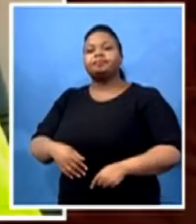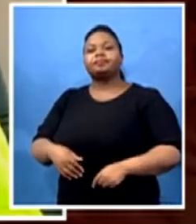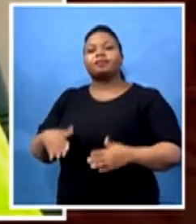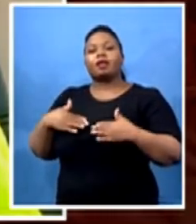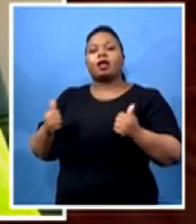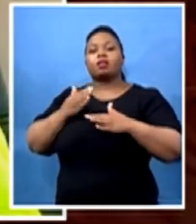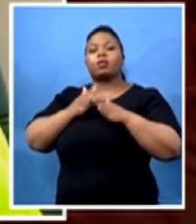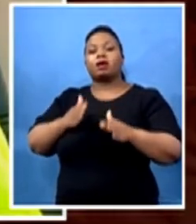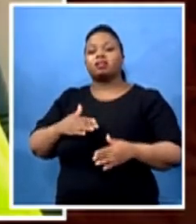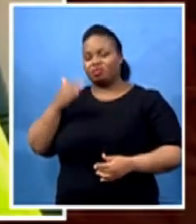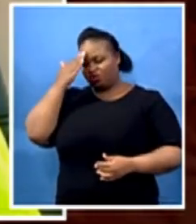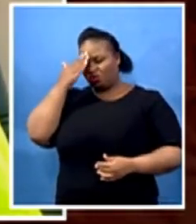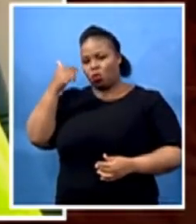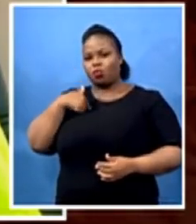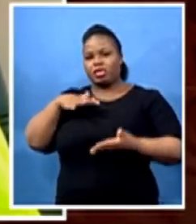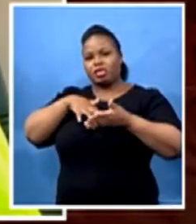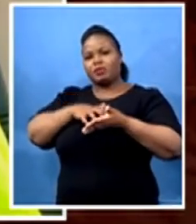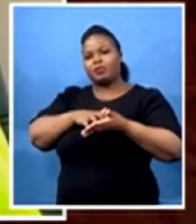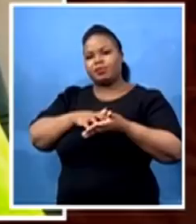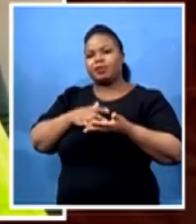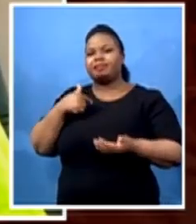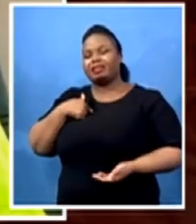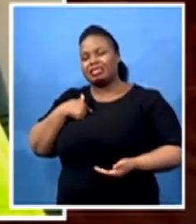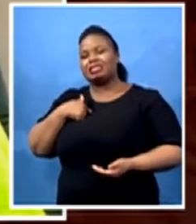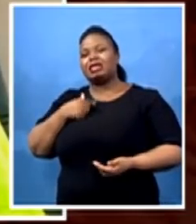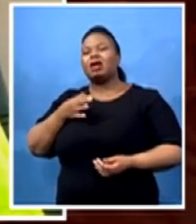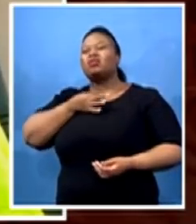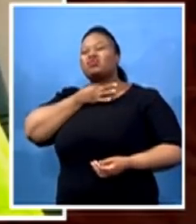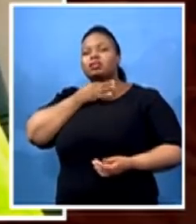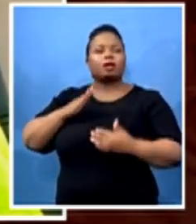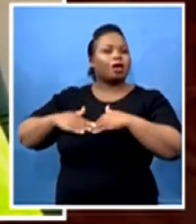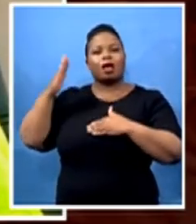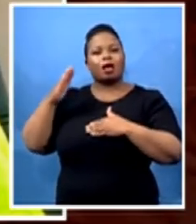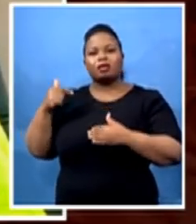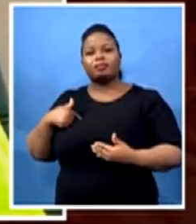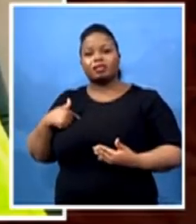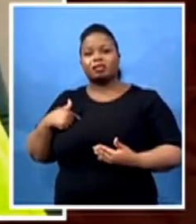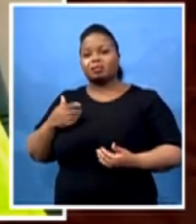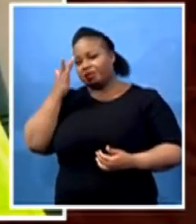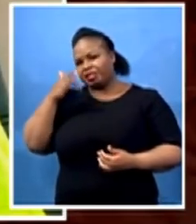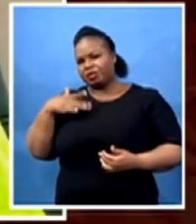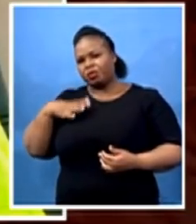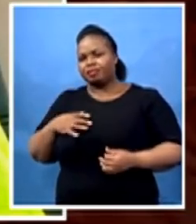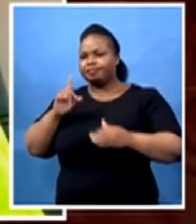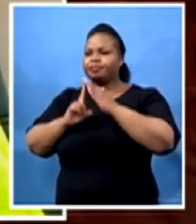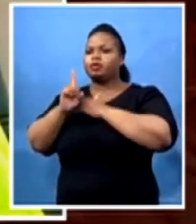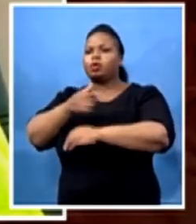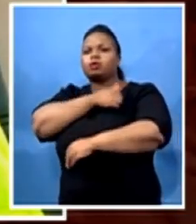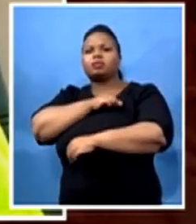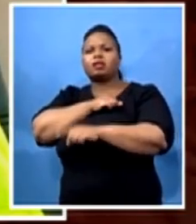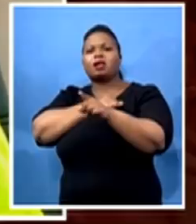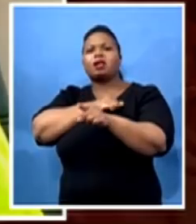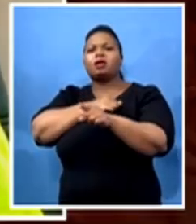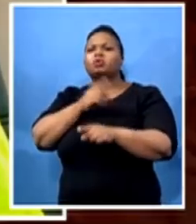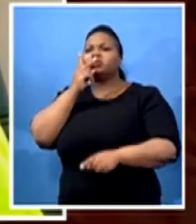They are at very high risk and we don't want them to get sick. You enter a hospital and you find them. This other one is coming back to work